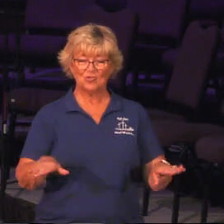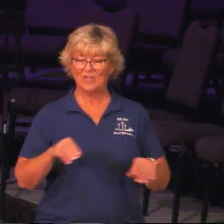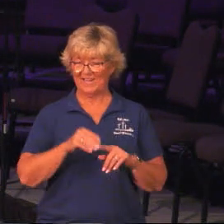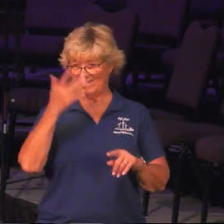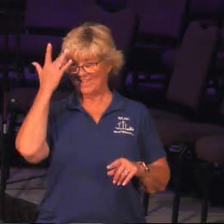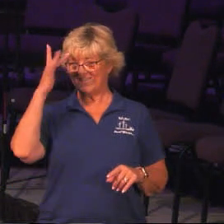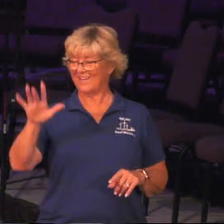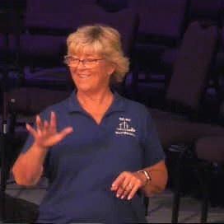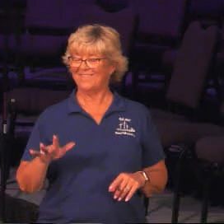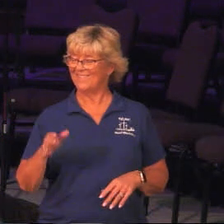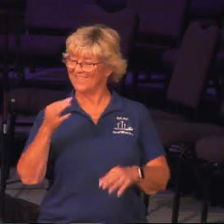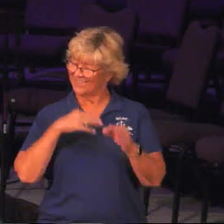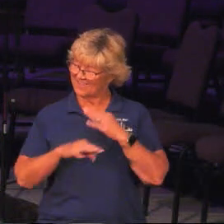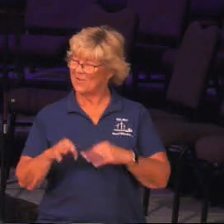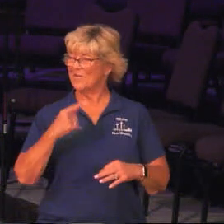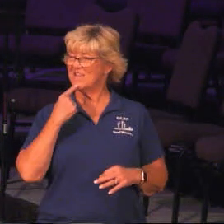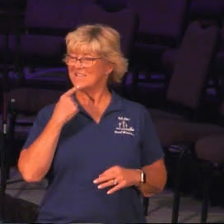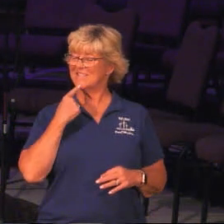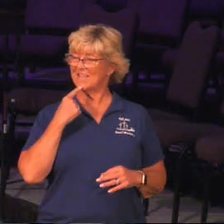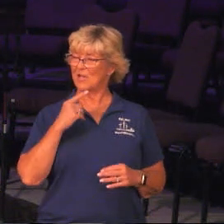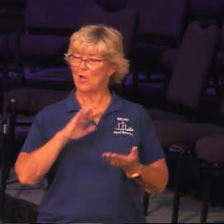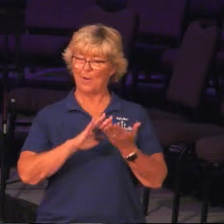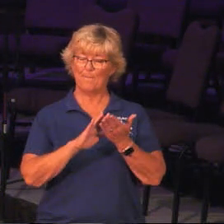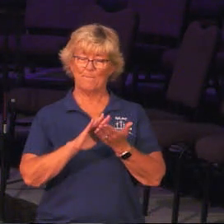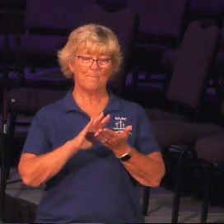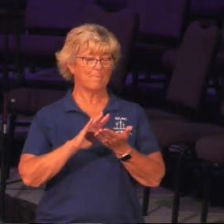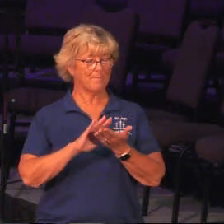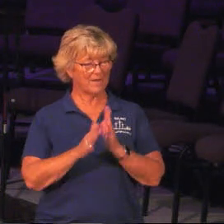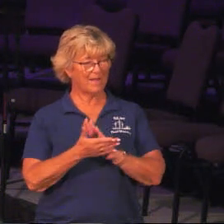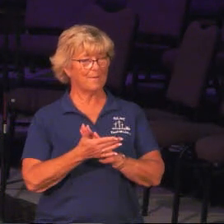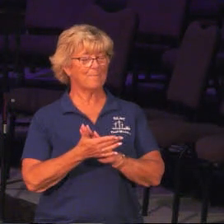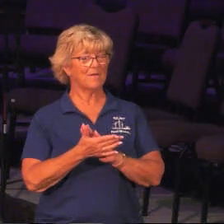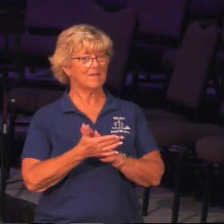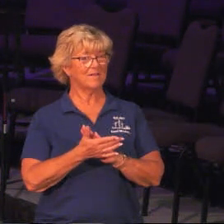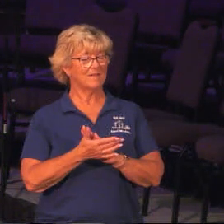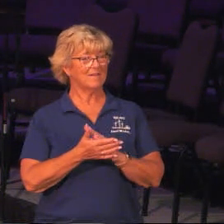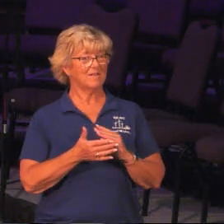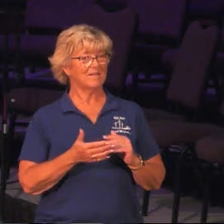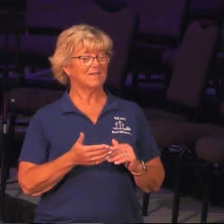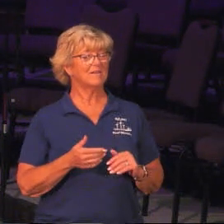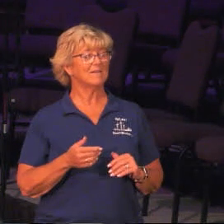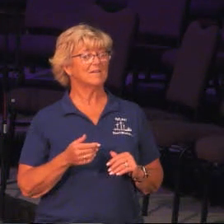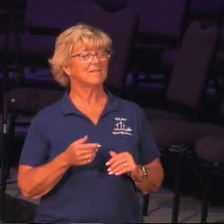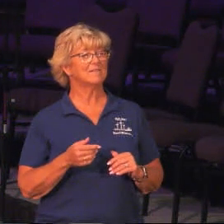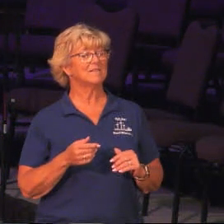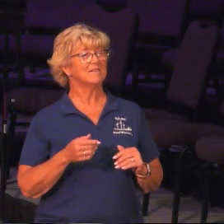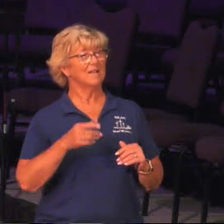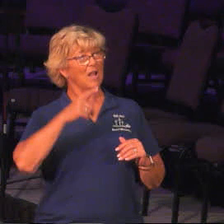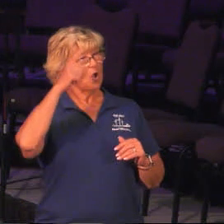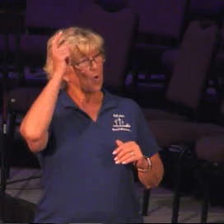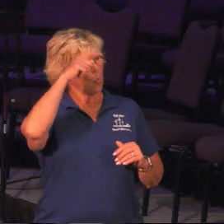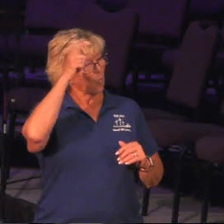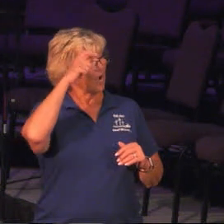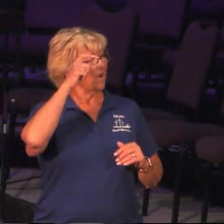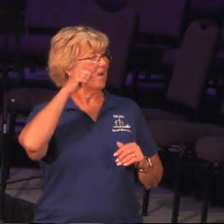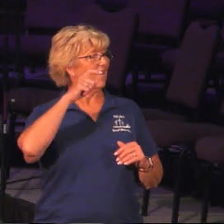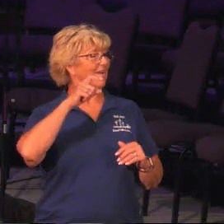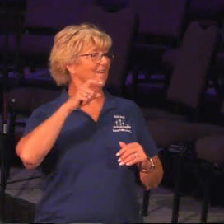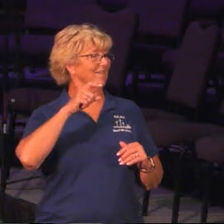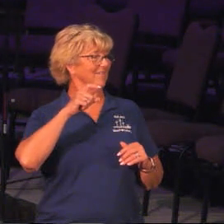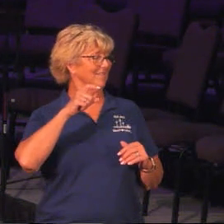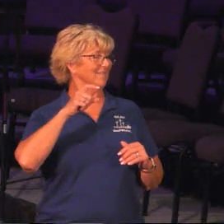On the contrary, he told us to be not only as harmless as doves, but to be wise as serpents.